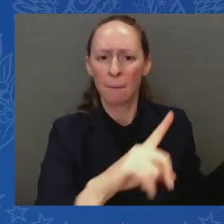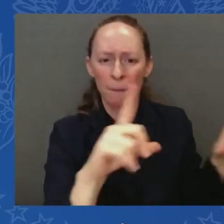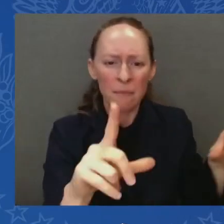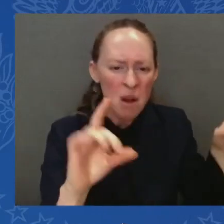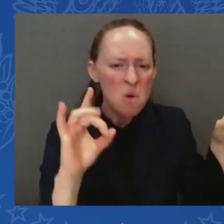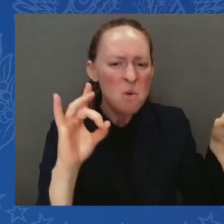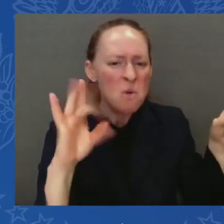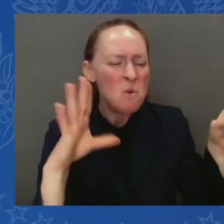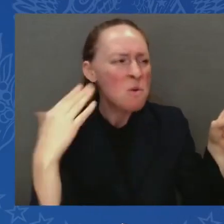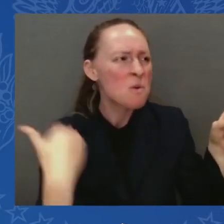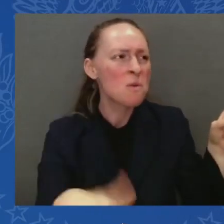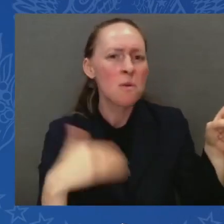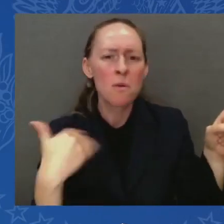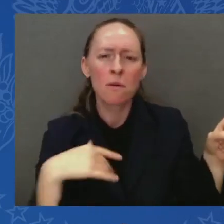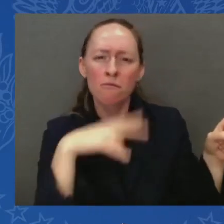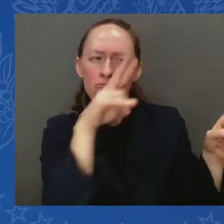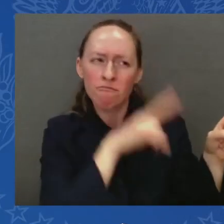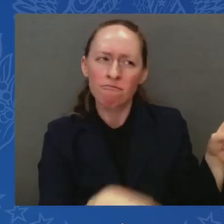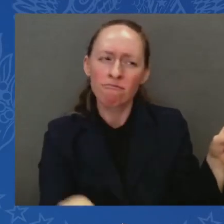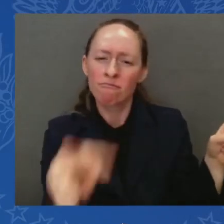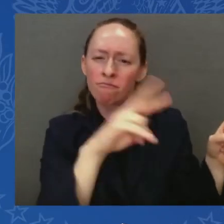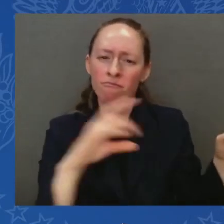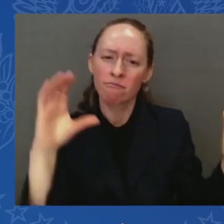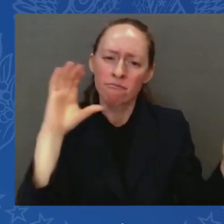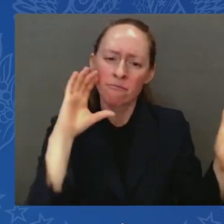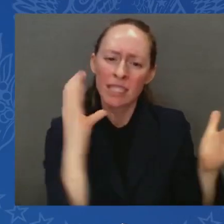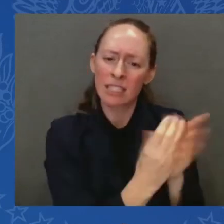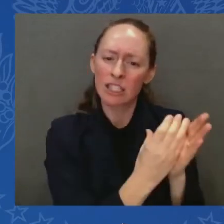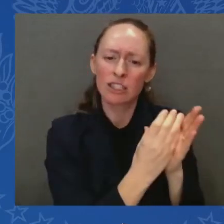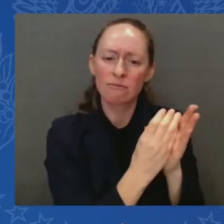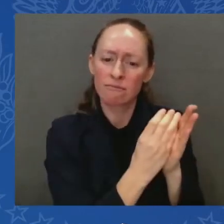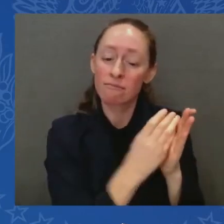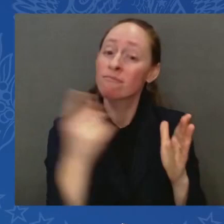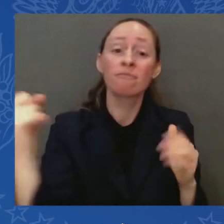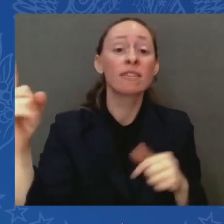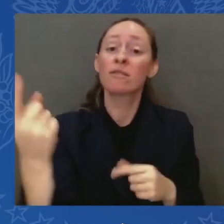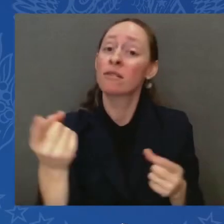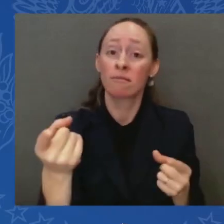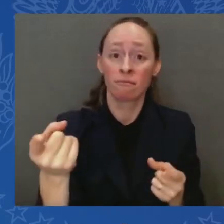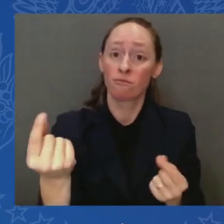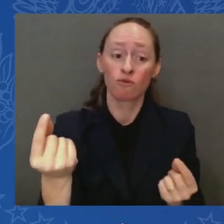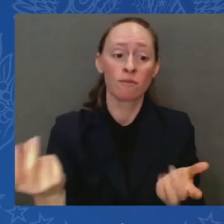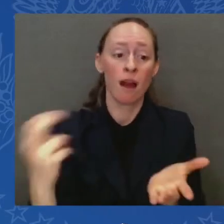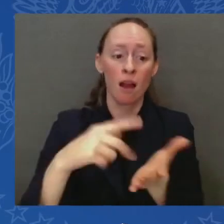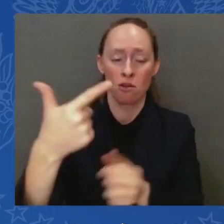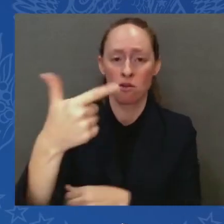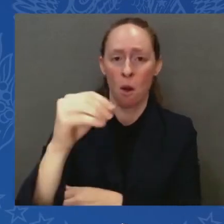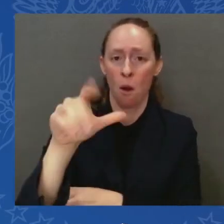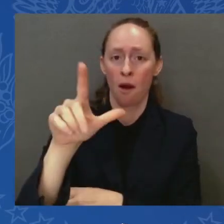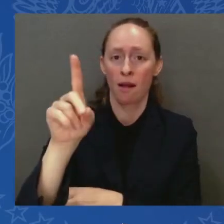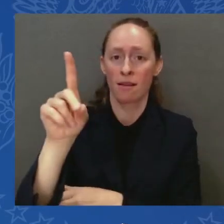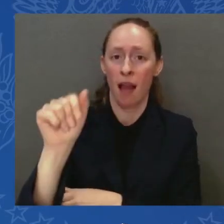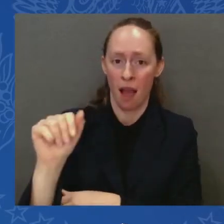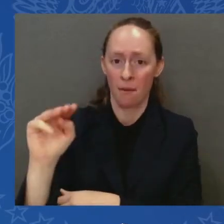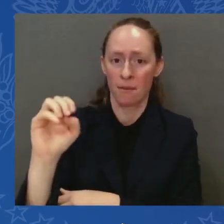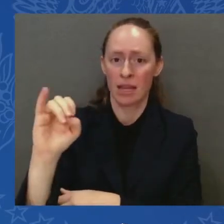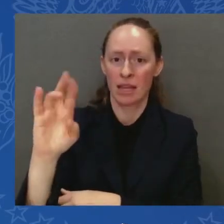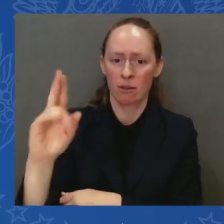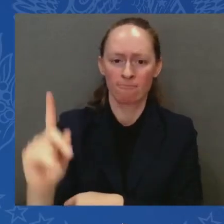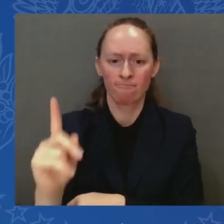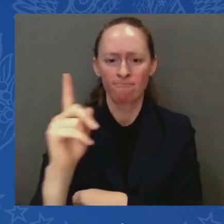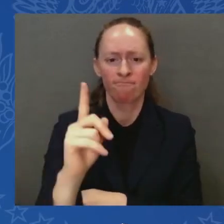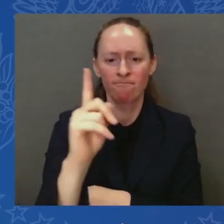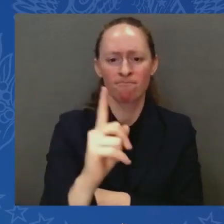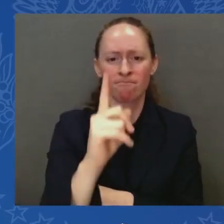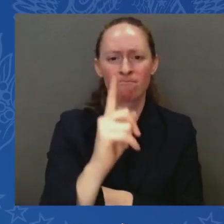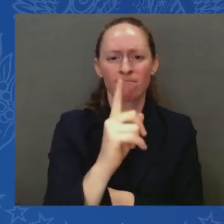I looked at her. She got up from her desk and walked out into that hallway. I think it's marble, foreign. Walked out in